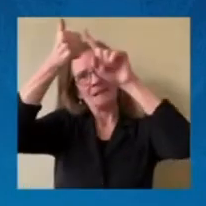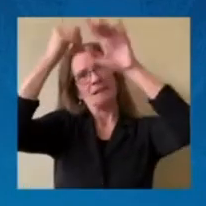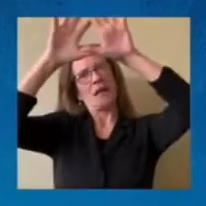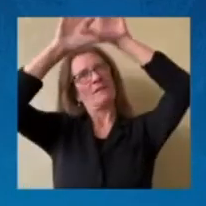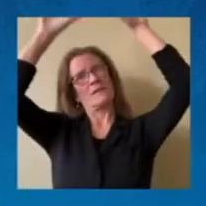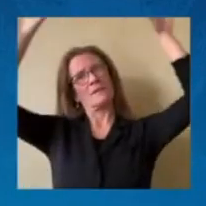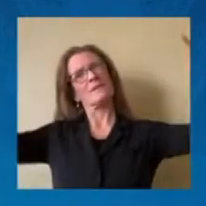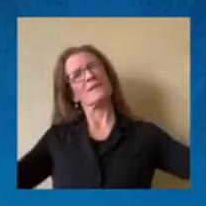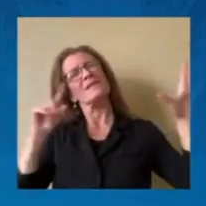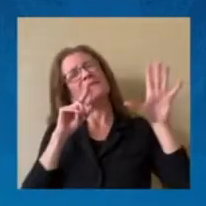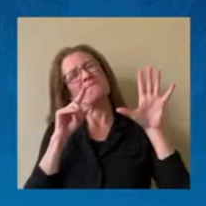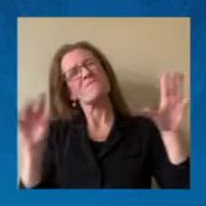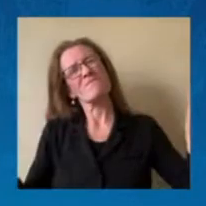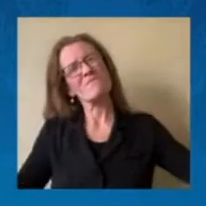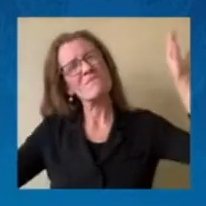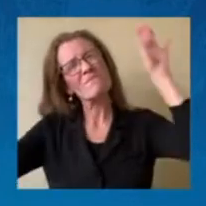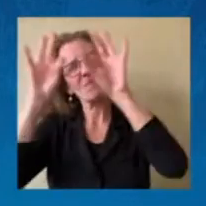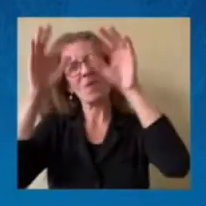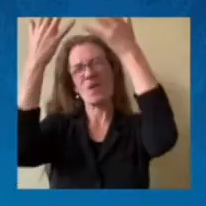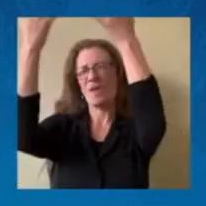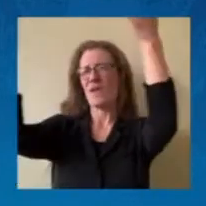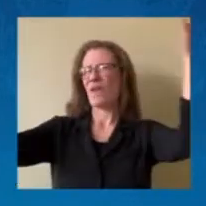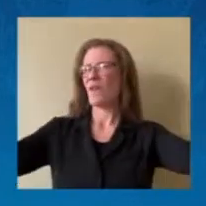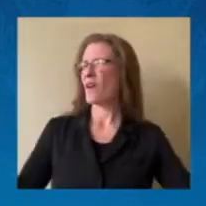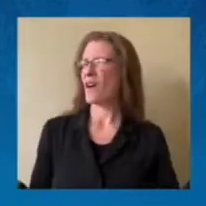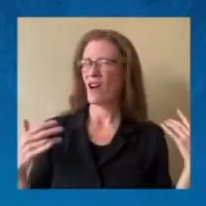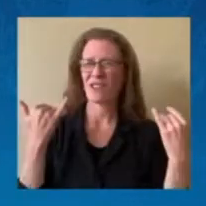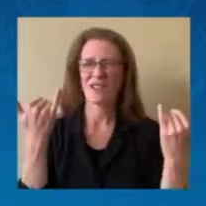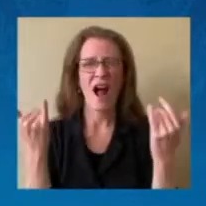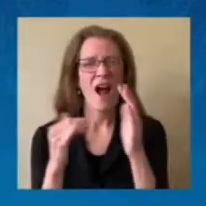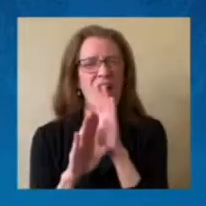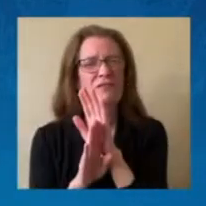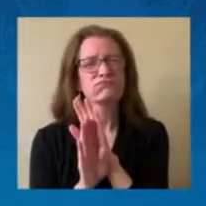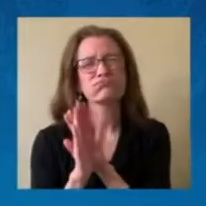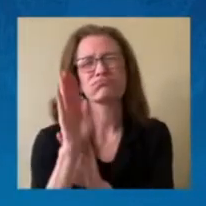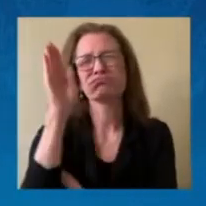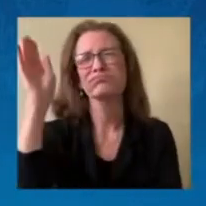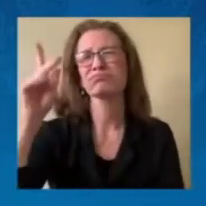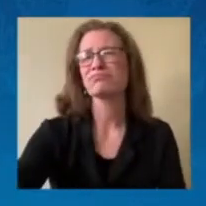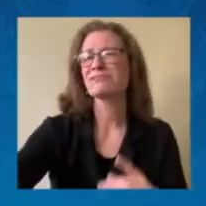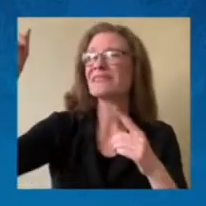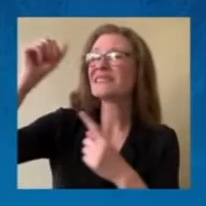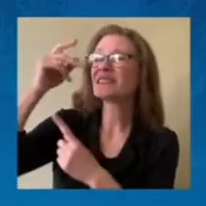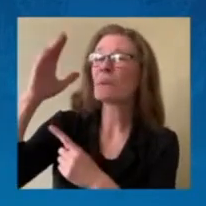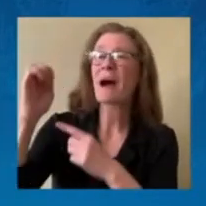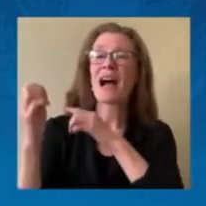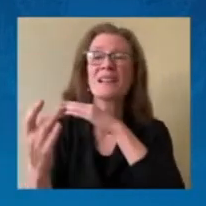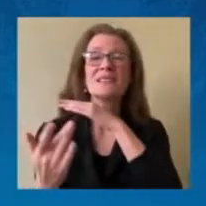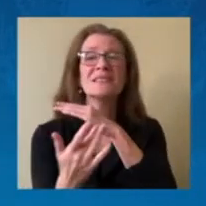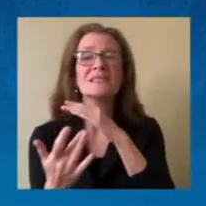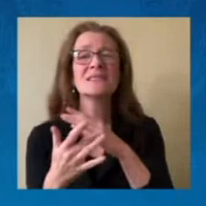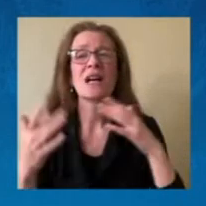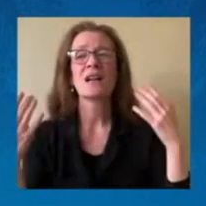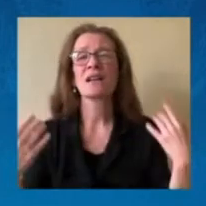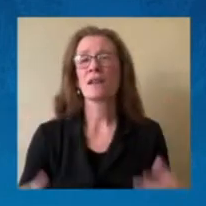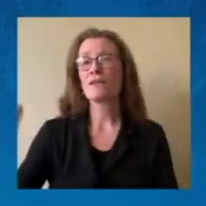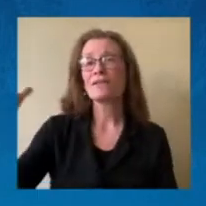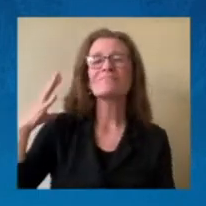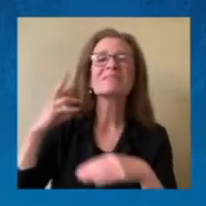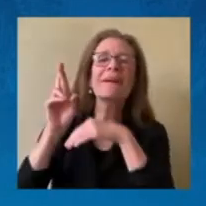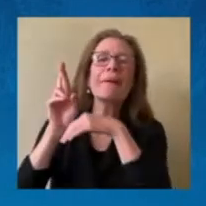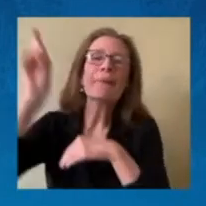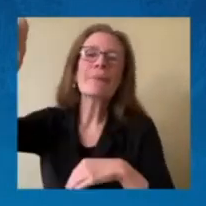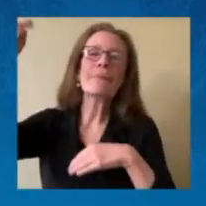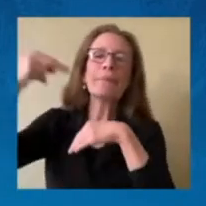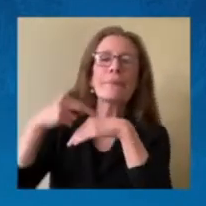just to put that in perspective, we've seen the number of launches double, even after the previously record-breaking numbers last year when it came to commercial